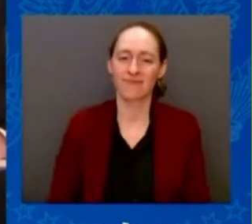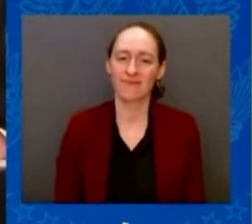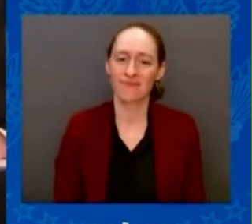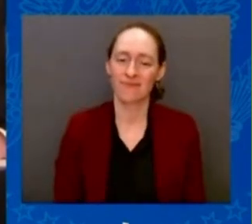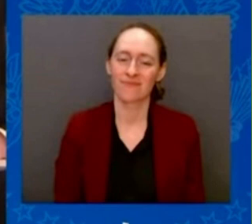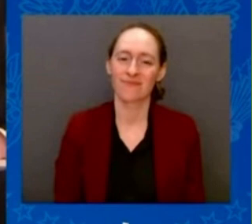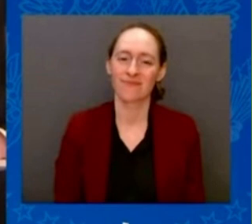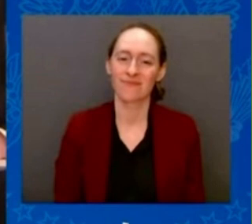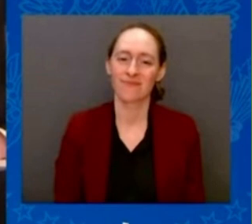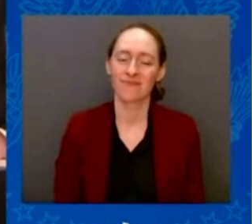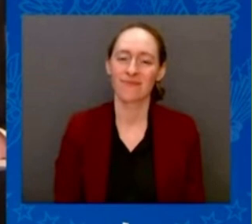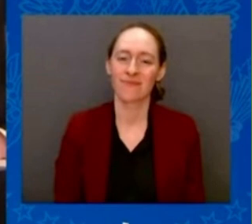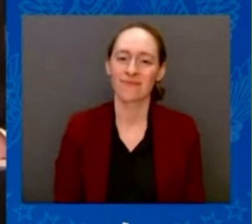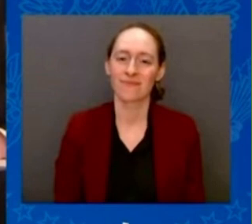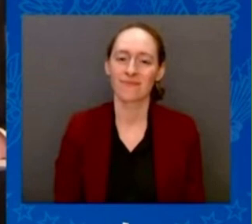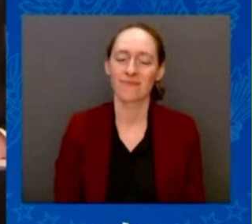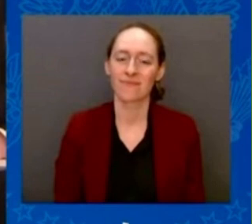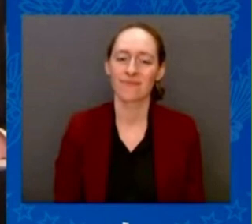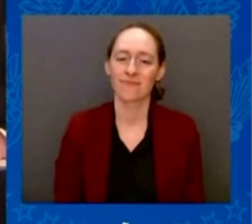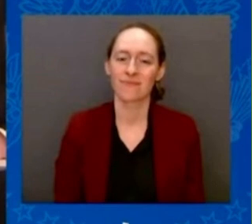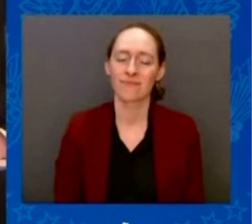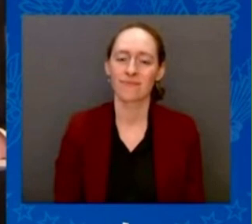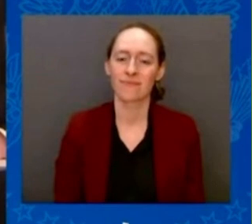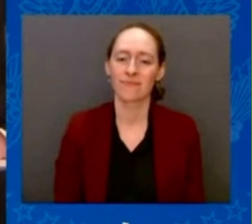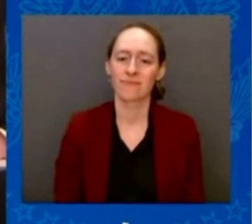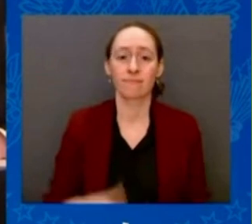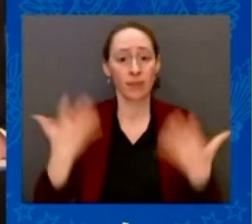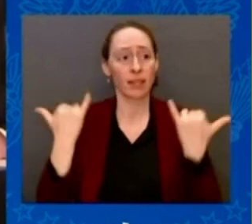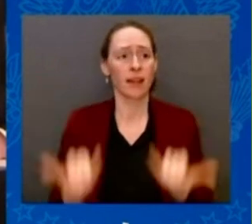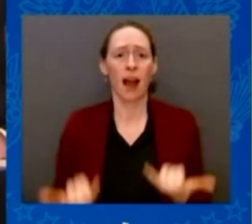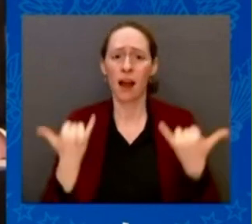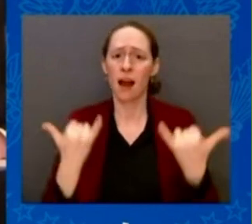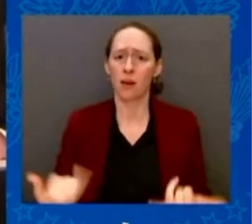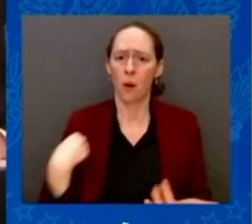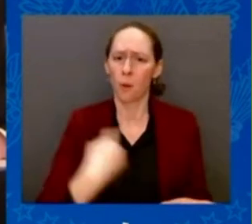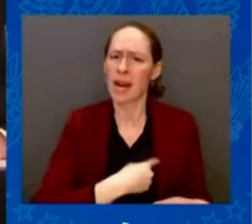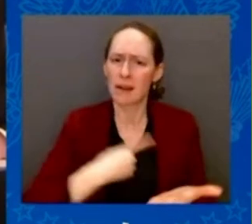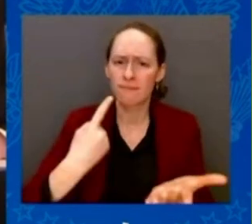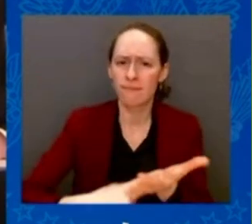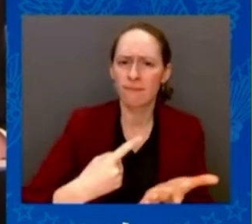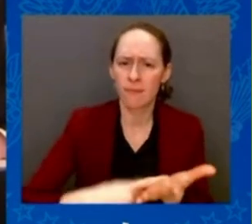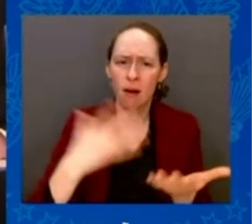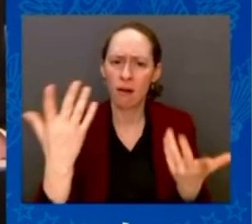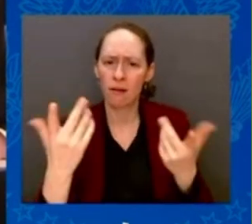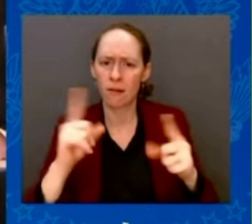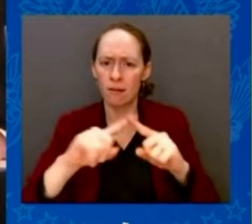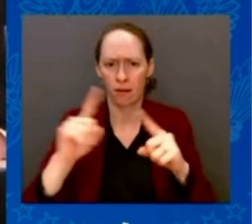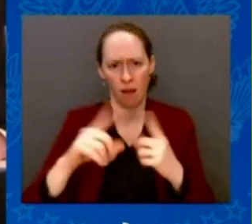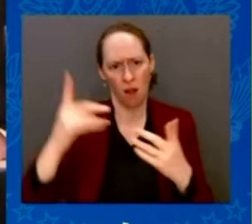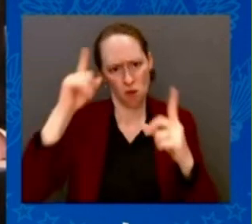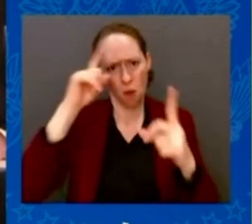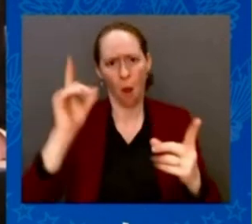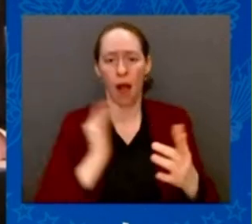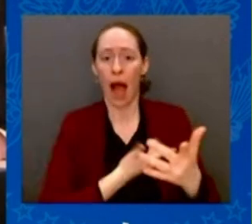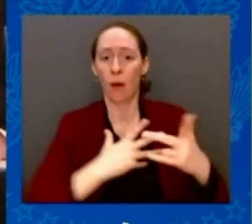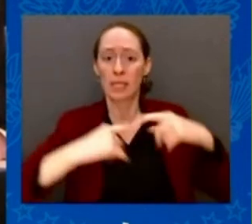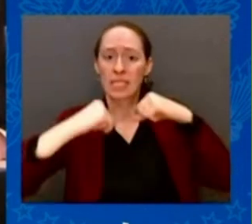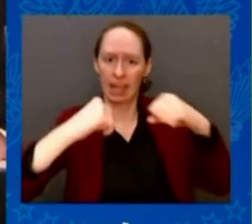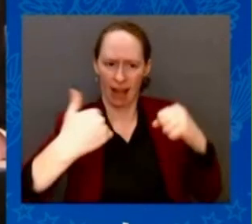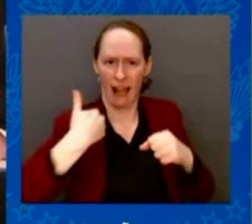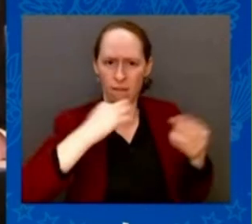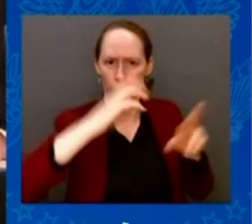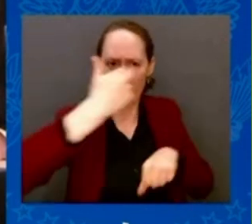that there are no gray zones in our defense or how we adapt our defense spending to our security